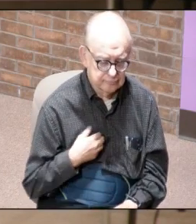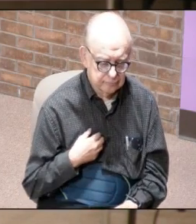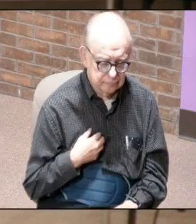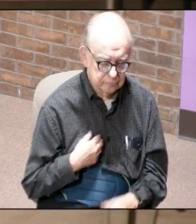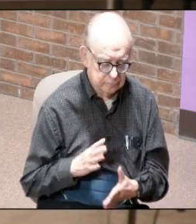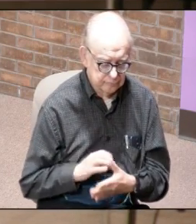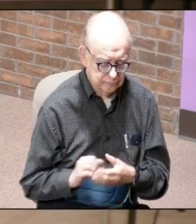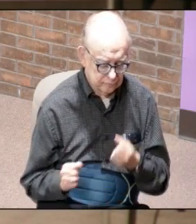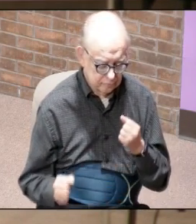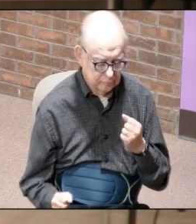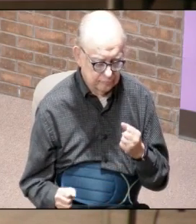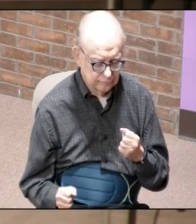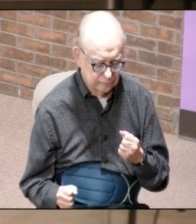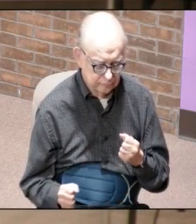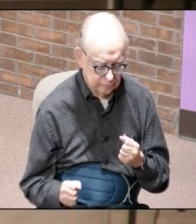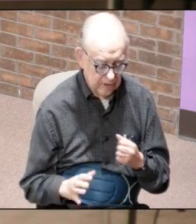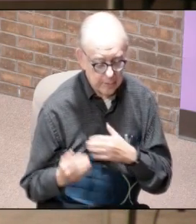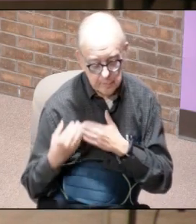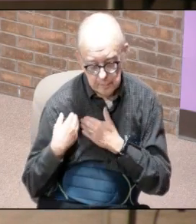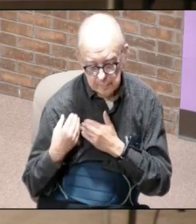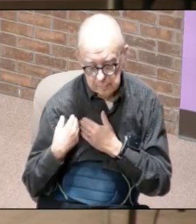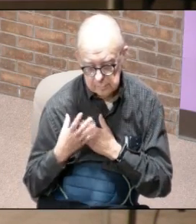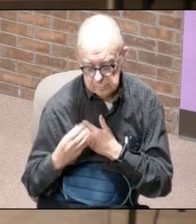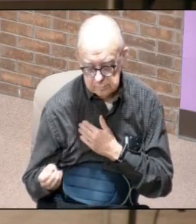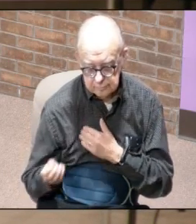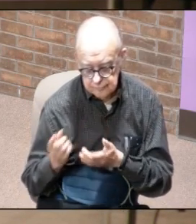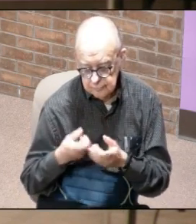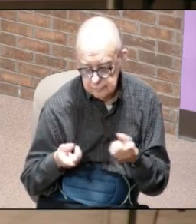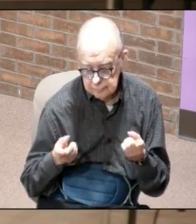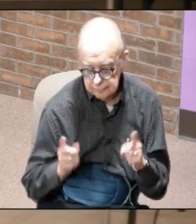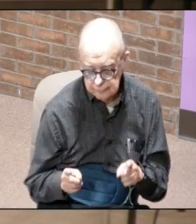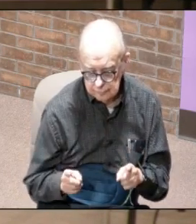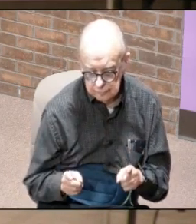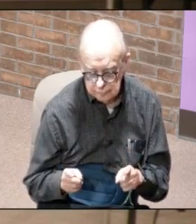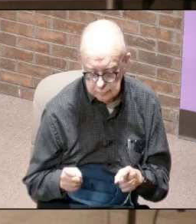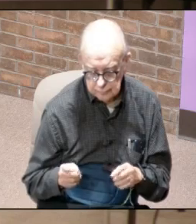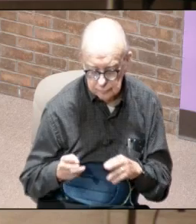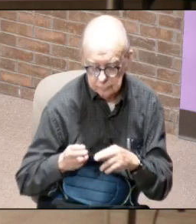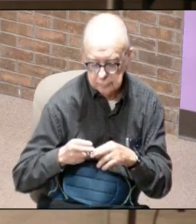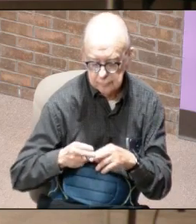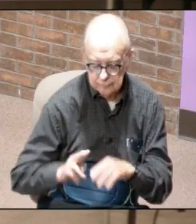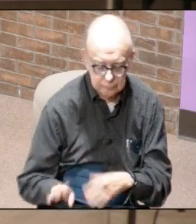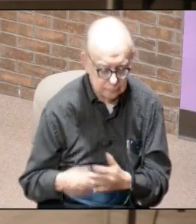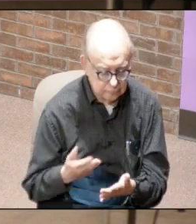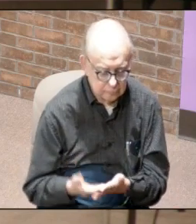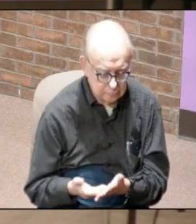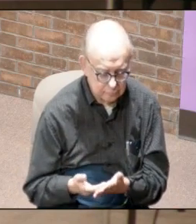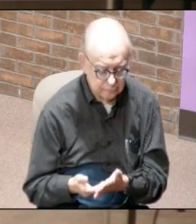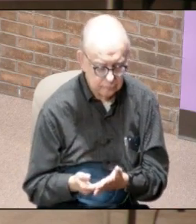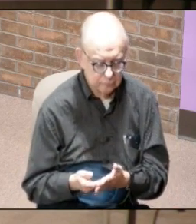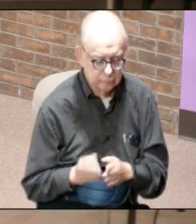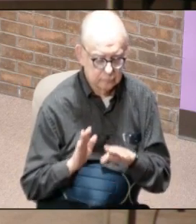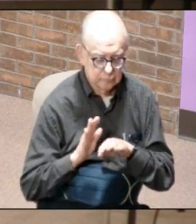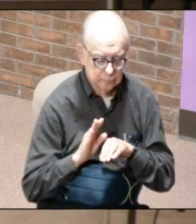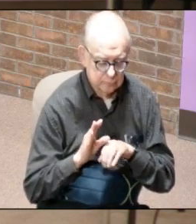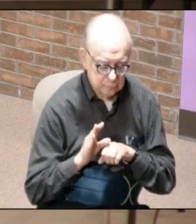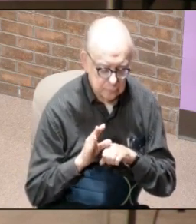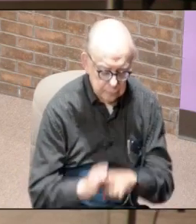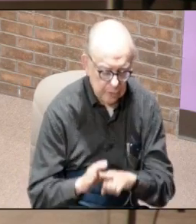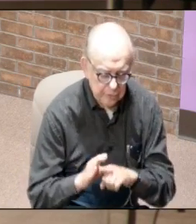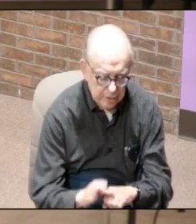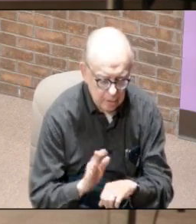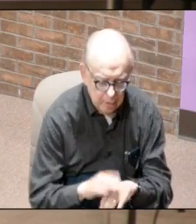the suffering and the burdens and what's happening is the weight of all of that is pushing on you